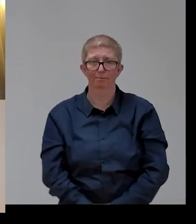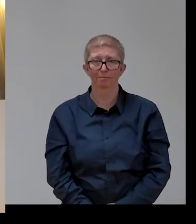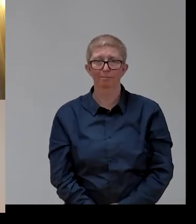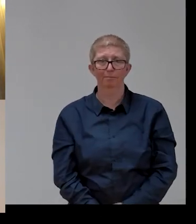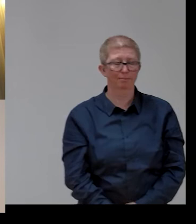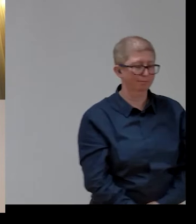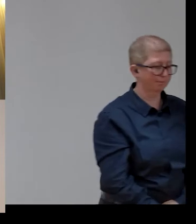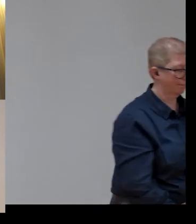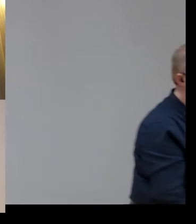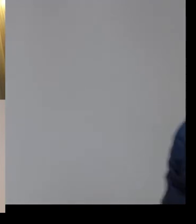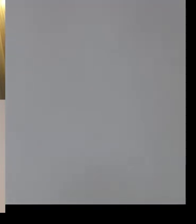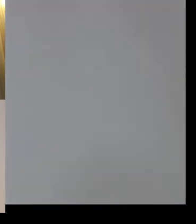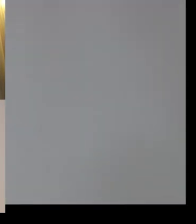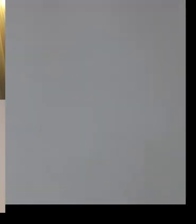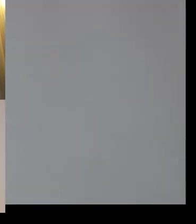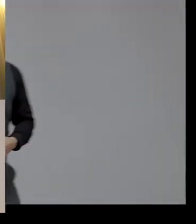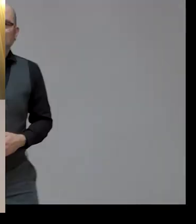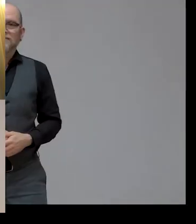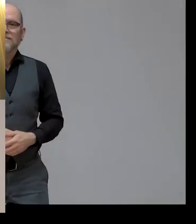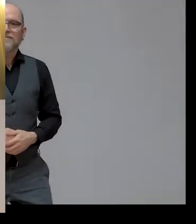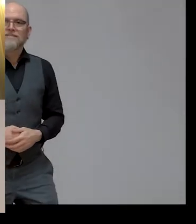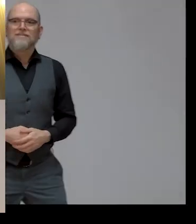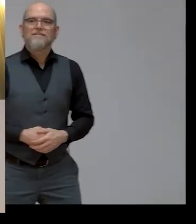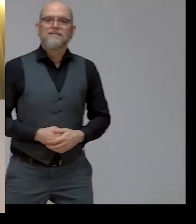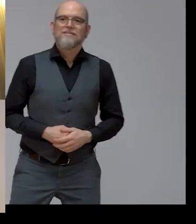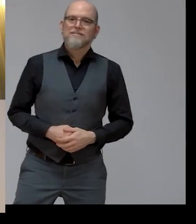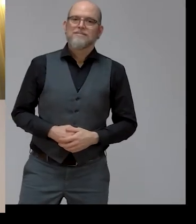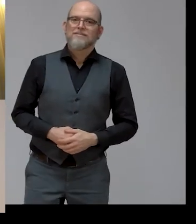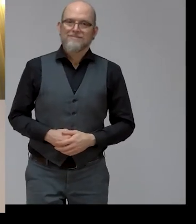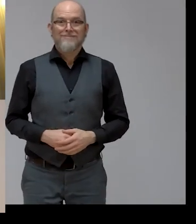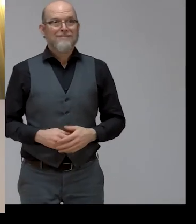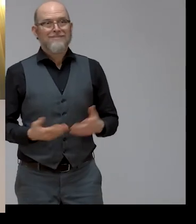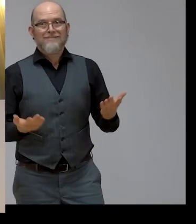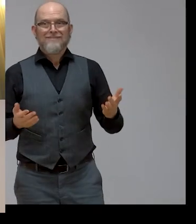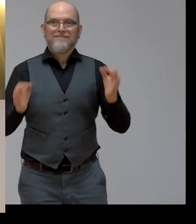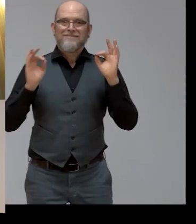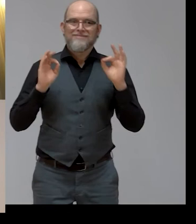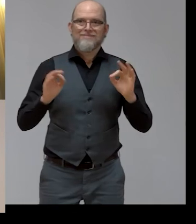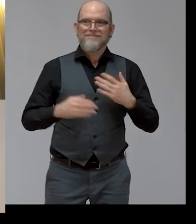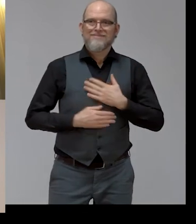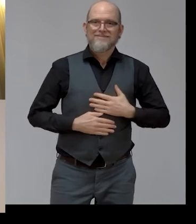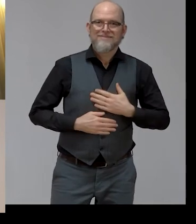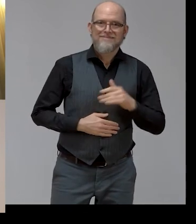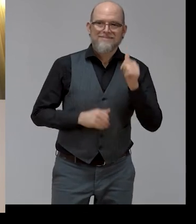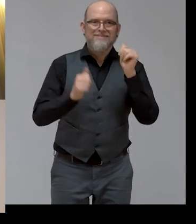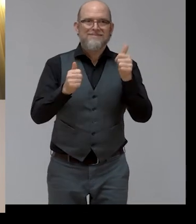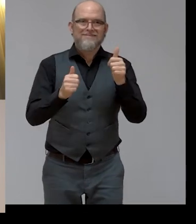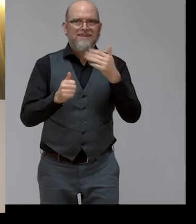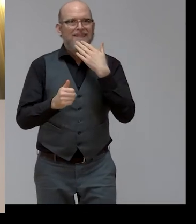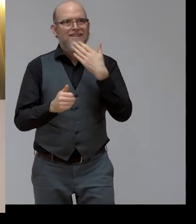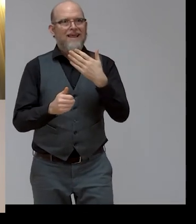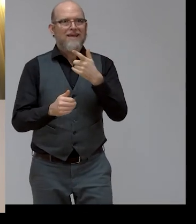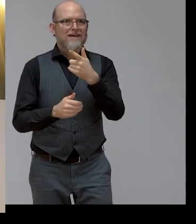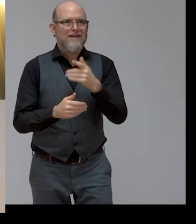Thank very much, Ima, for your